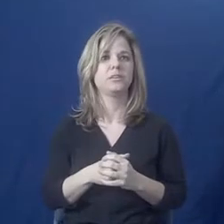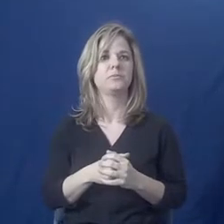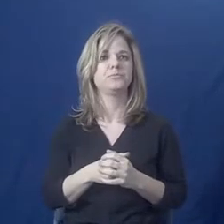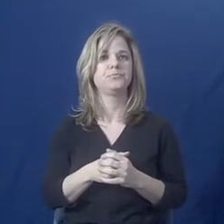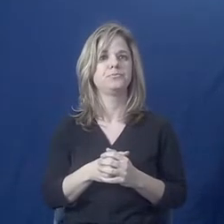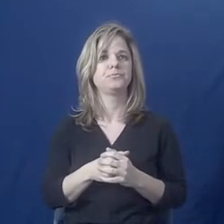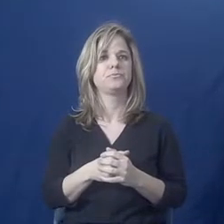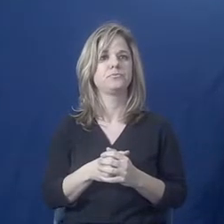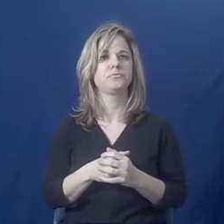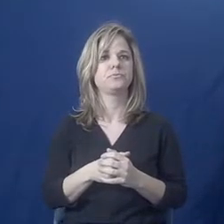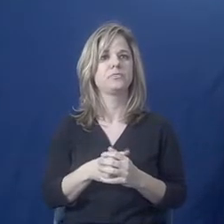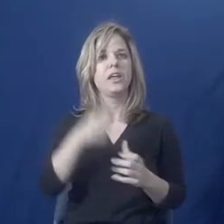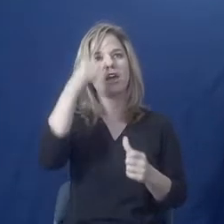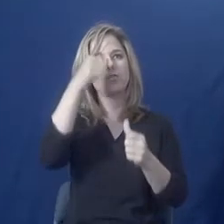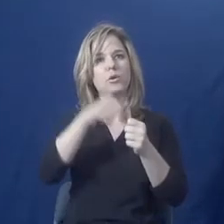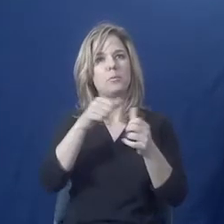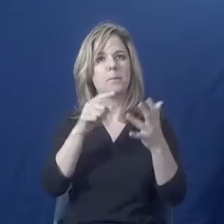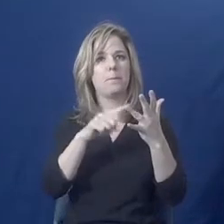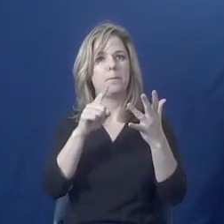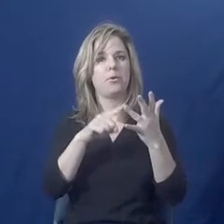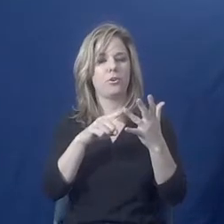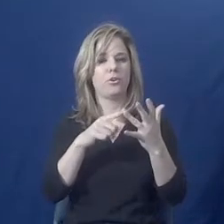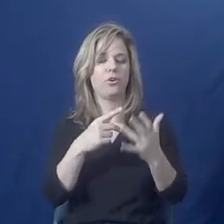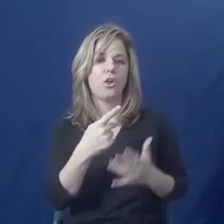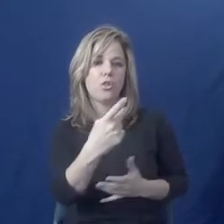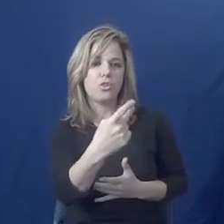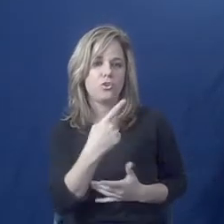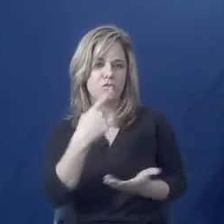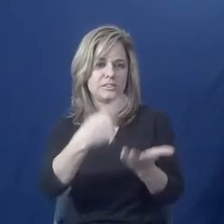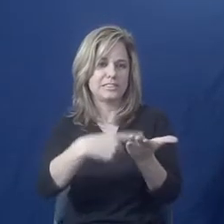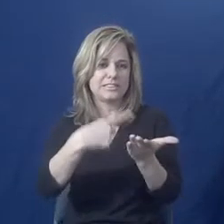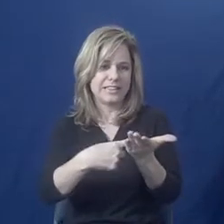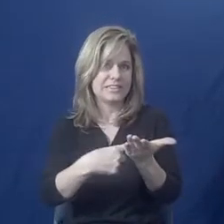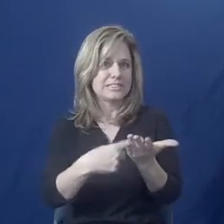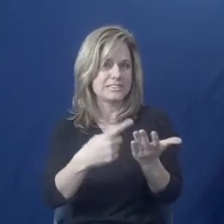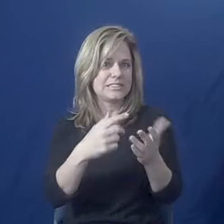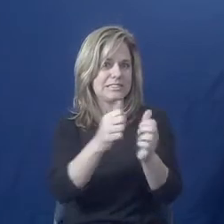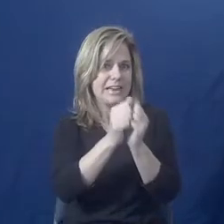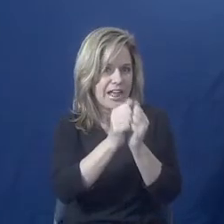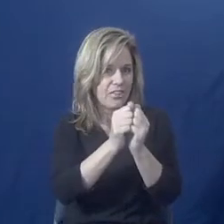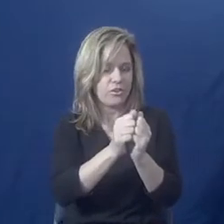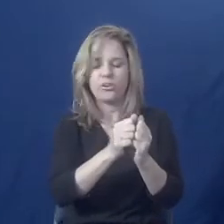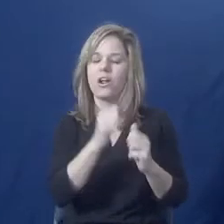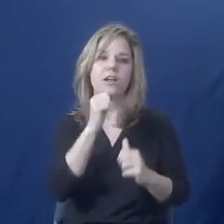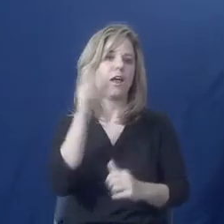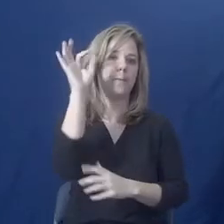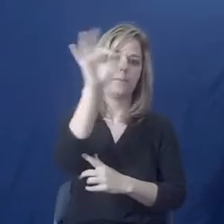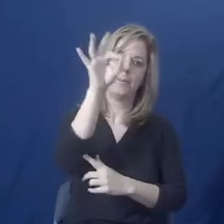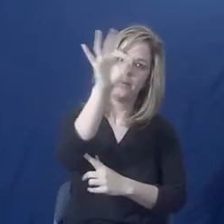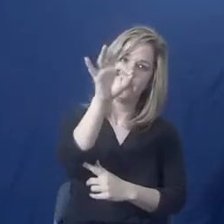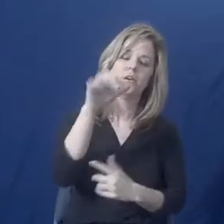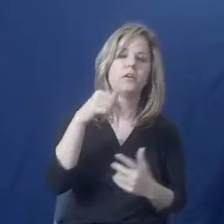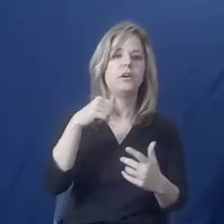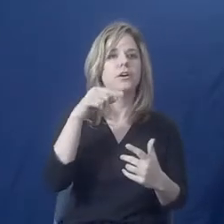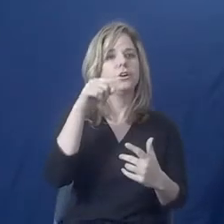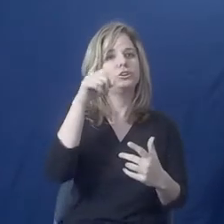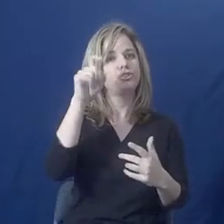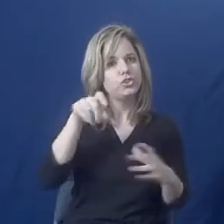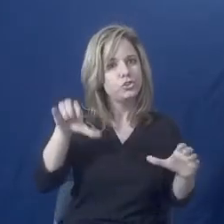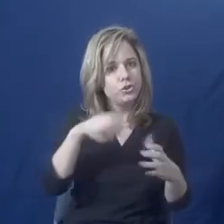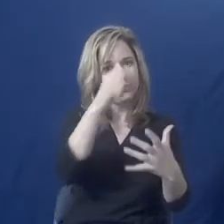the survivor. Again, not something that somebody should say, well, here's what I think you should do. This is what will keep you safe.